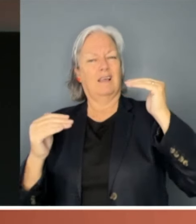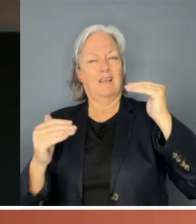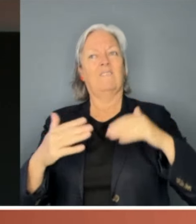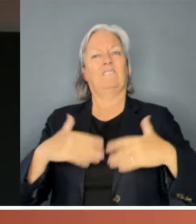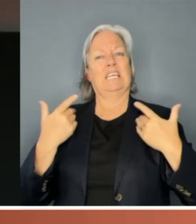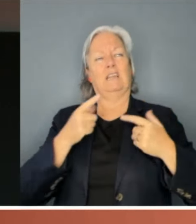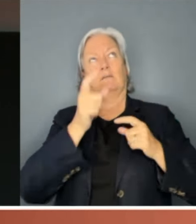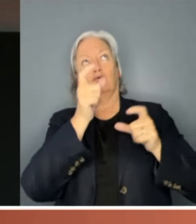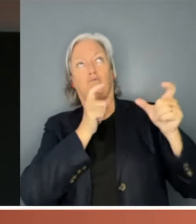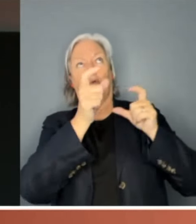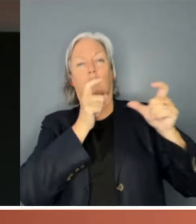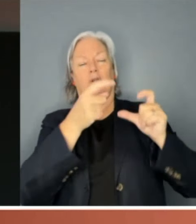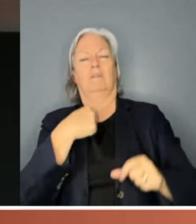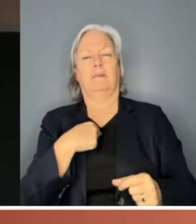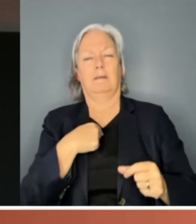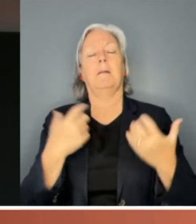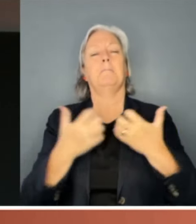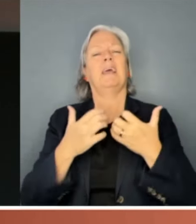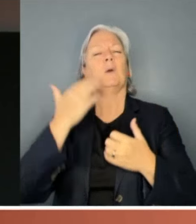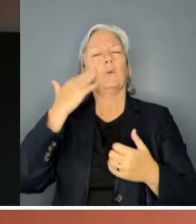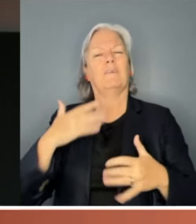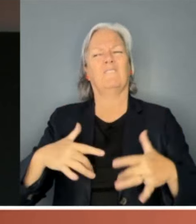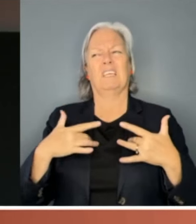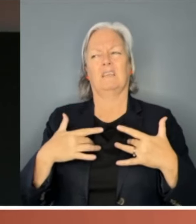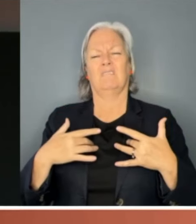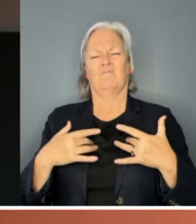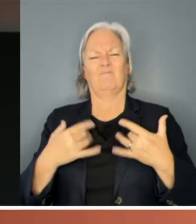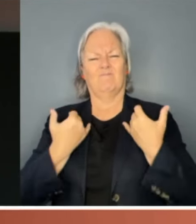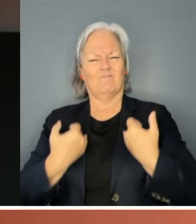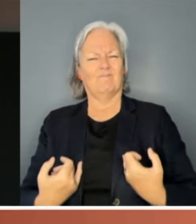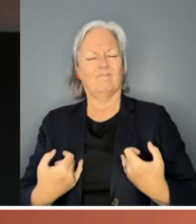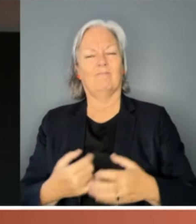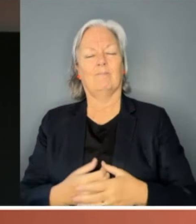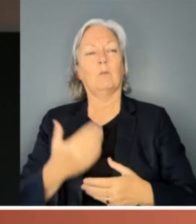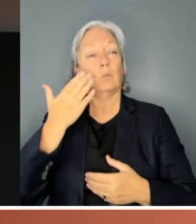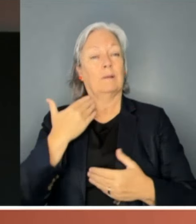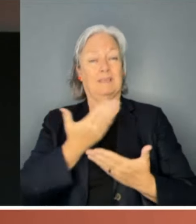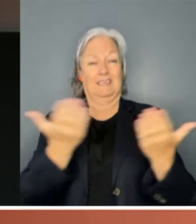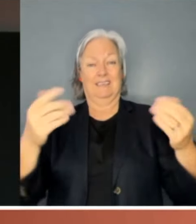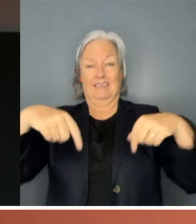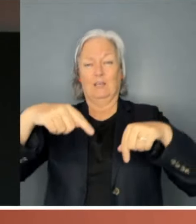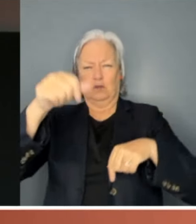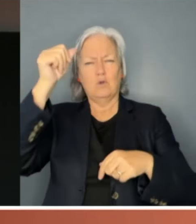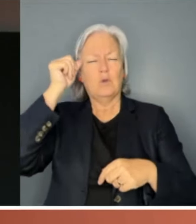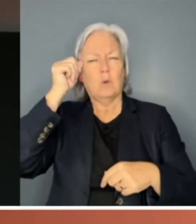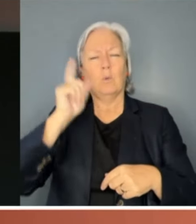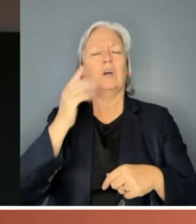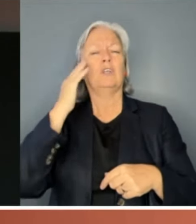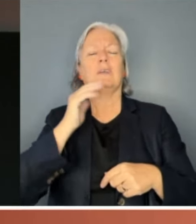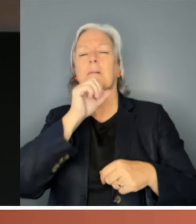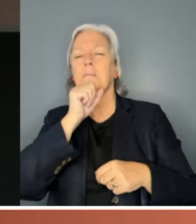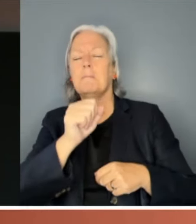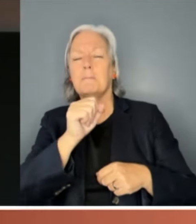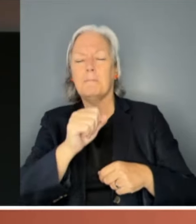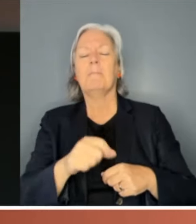made many women feel sick. Women in this house know only too well what gender-based power imbalance